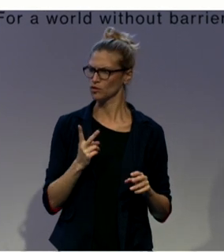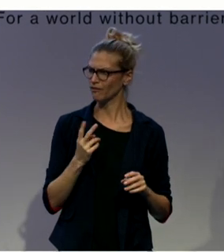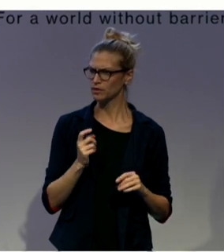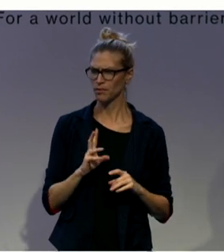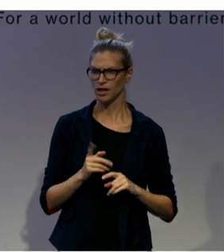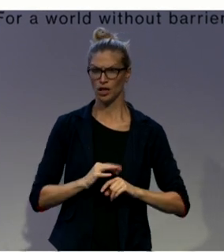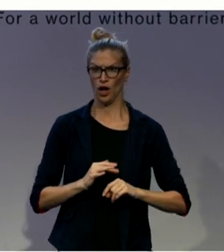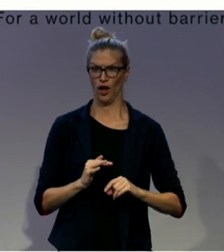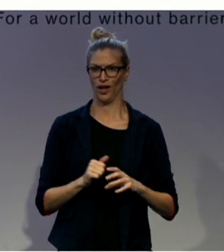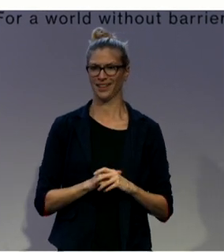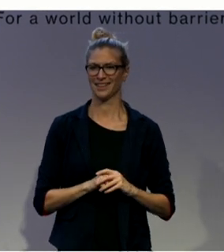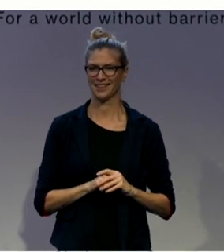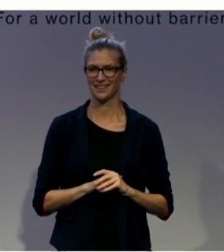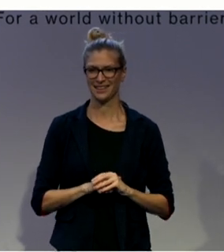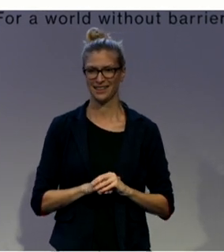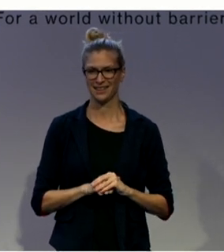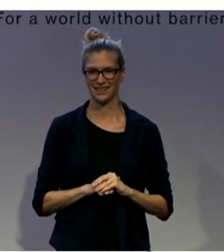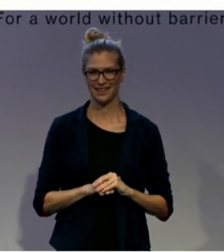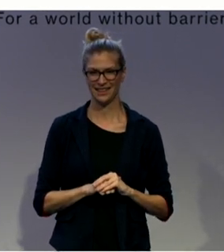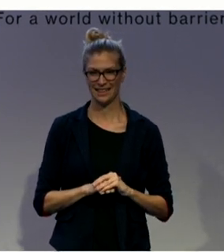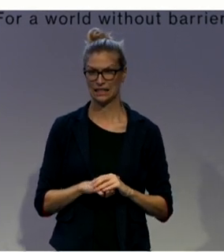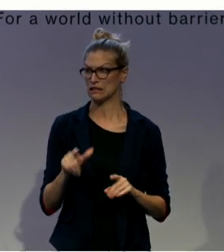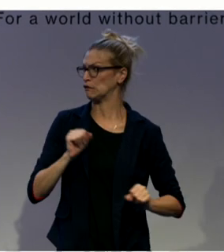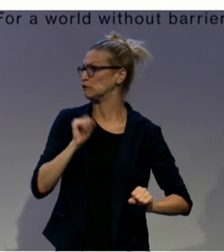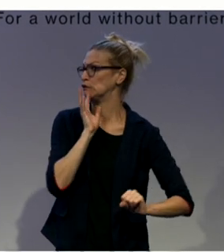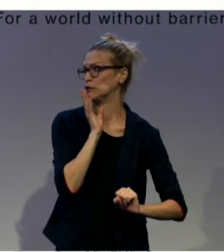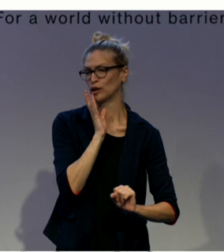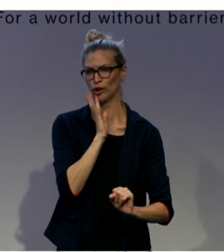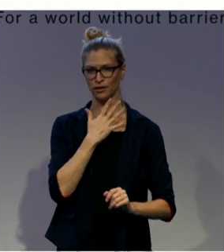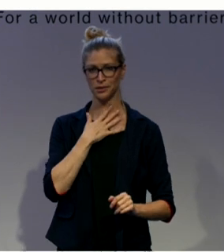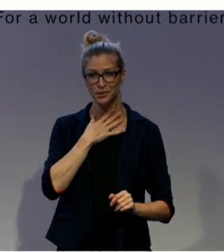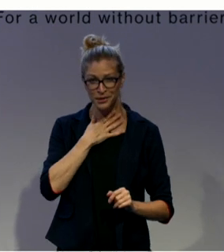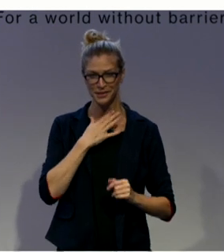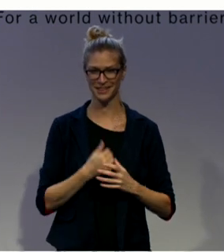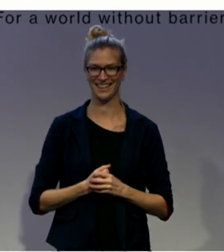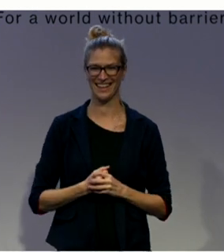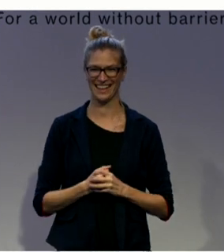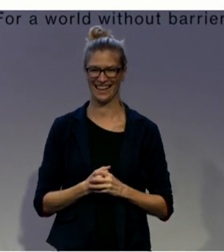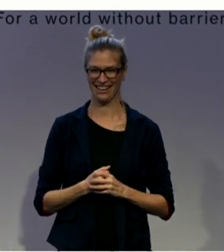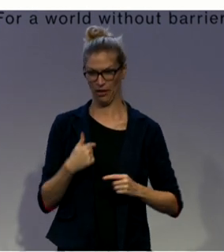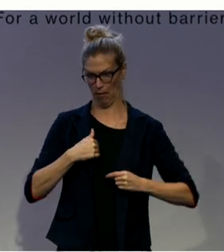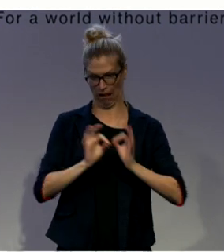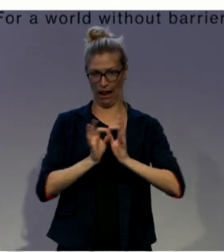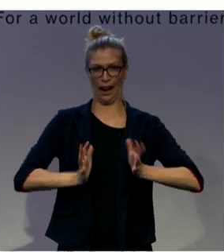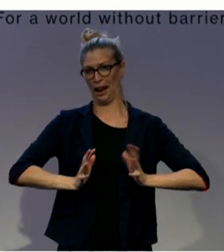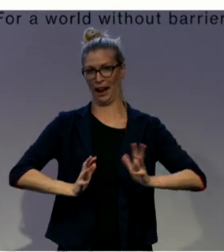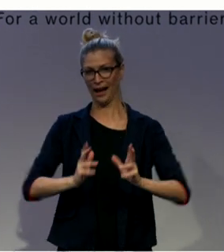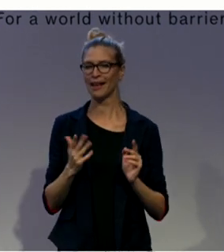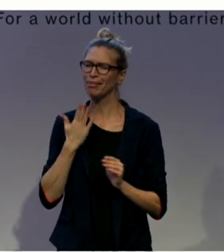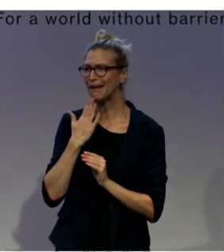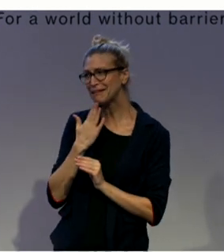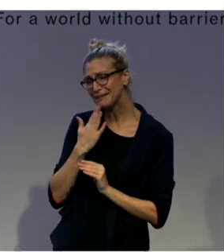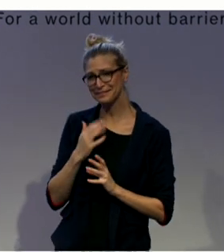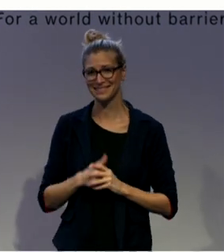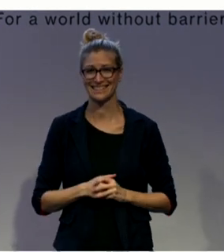I'm sorry. I'm really sorry. It's difficult for me. But thank you. Anyway, I'm sorry